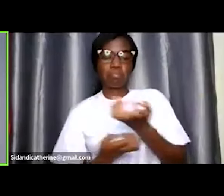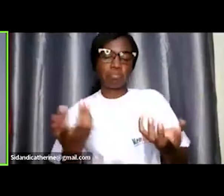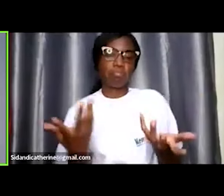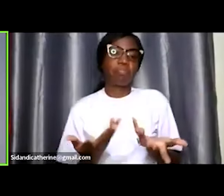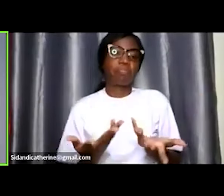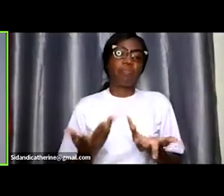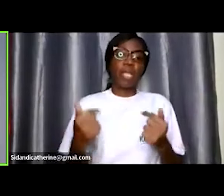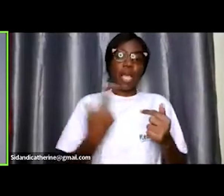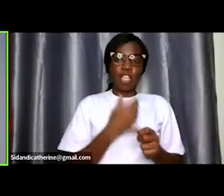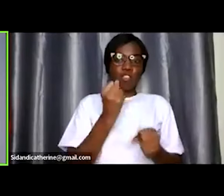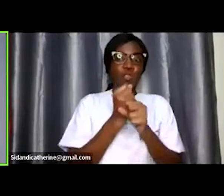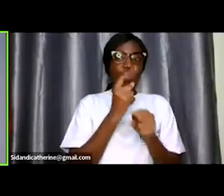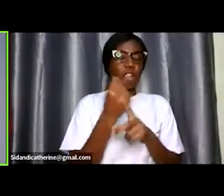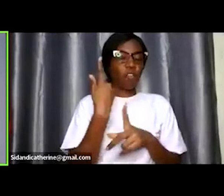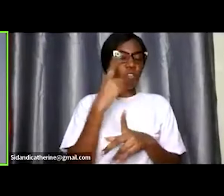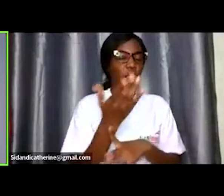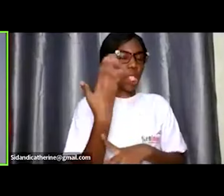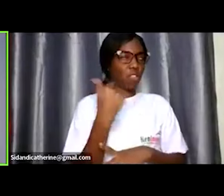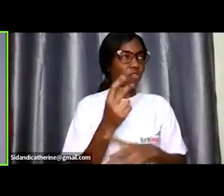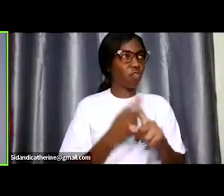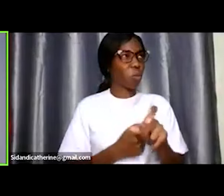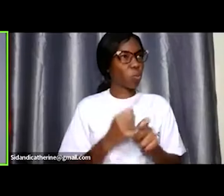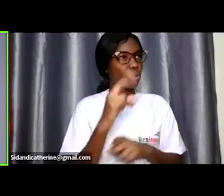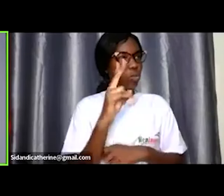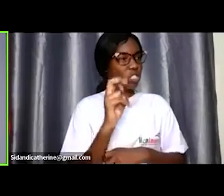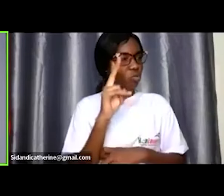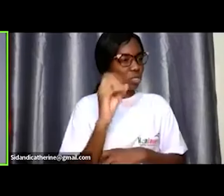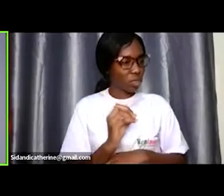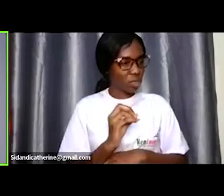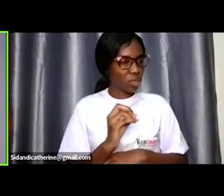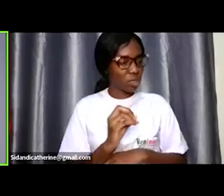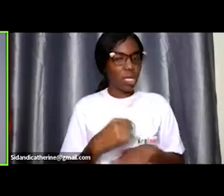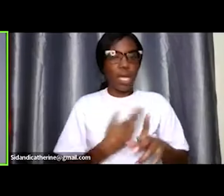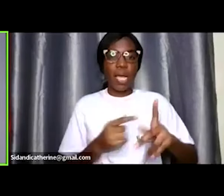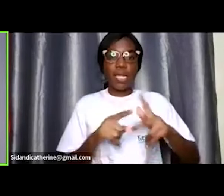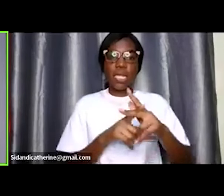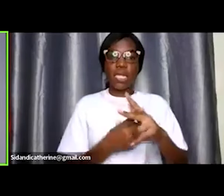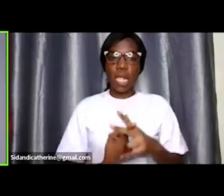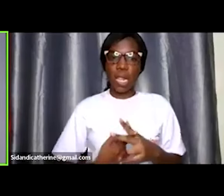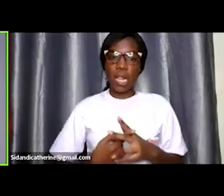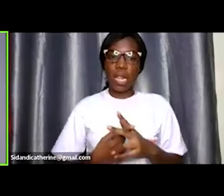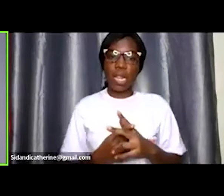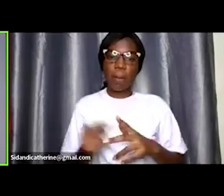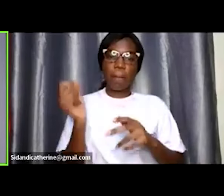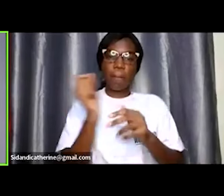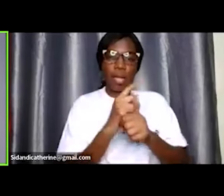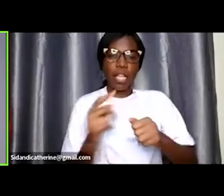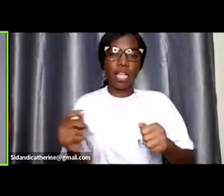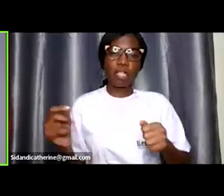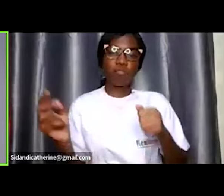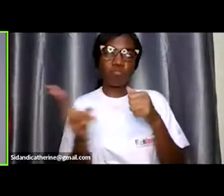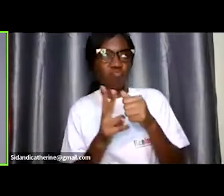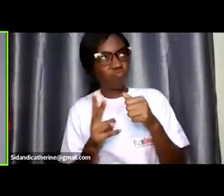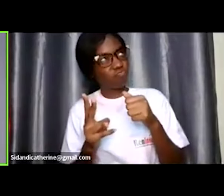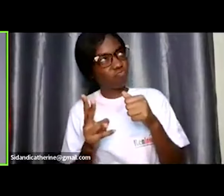been doing this for the last uh since 2020 we started in june 2020 then we did jula